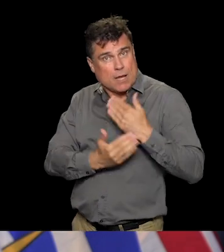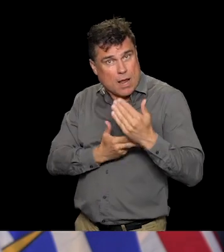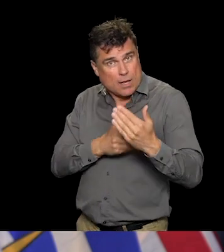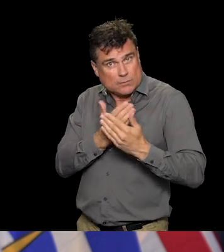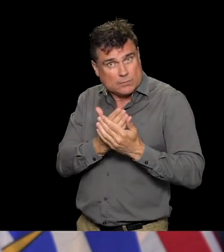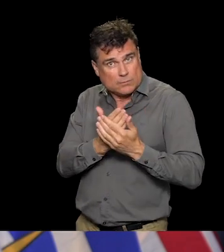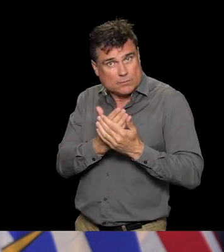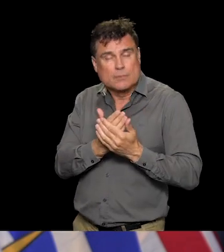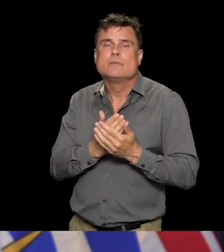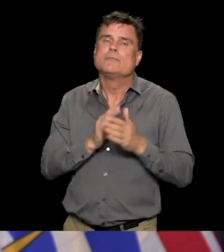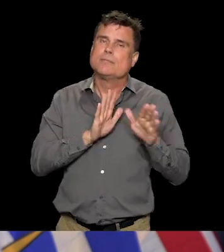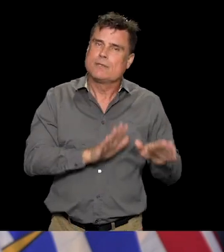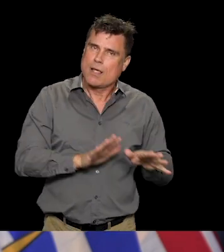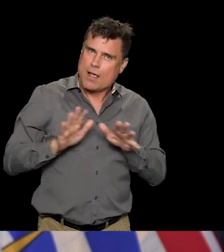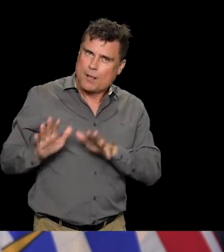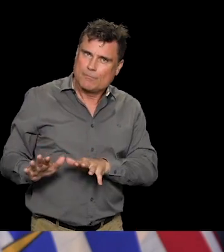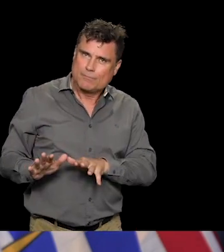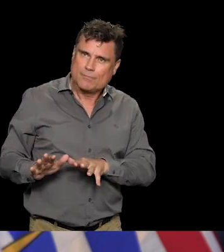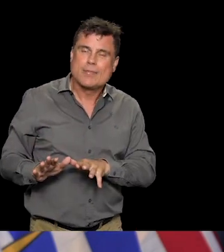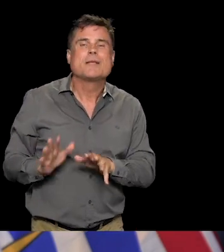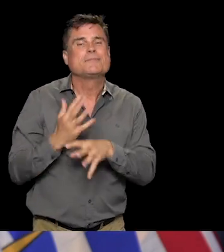Thank you. I'm happy to take questions.